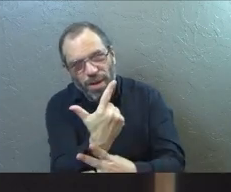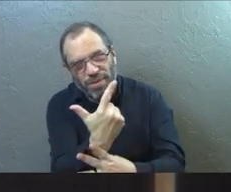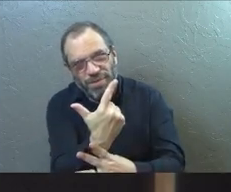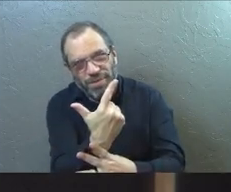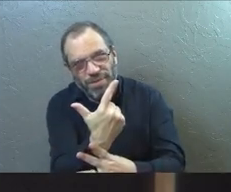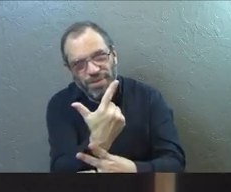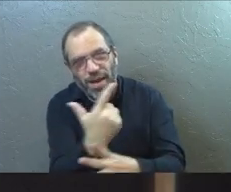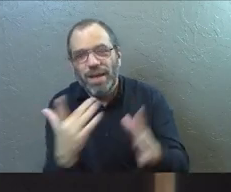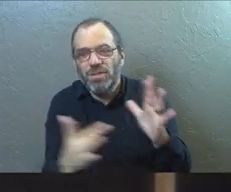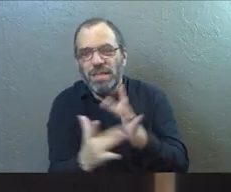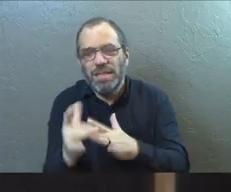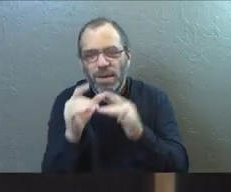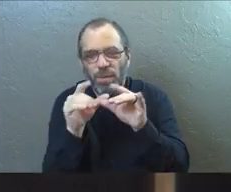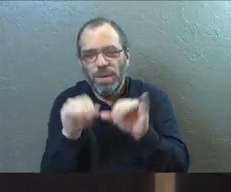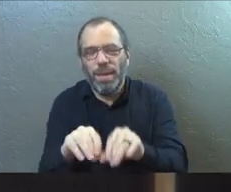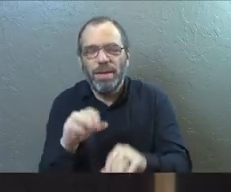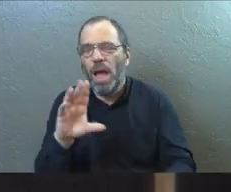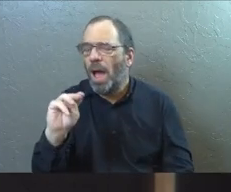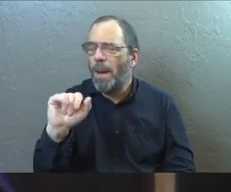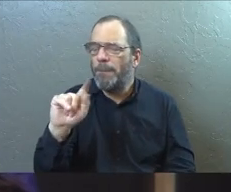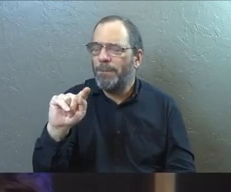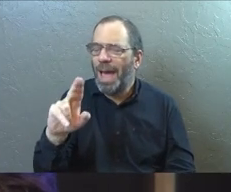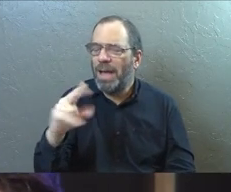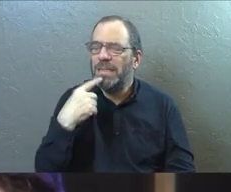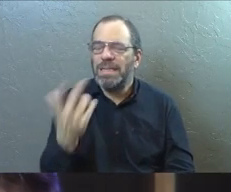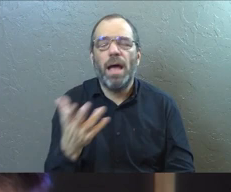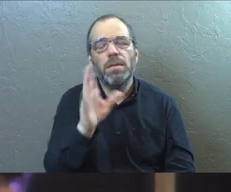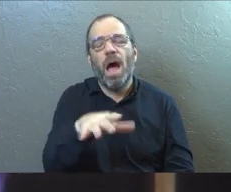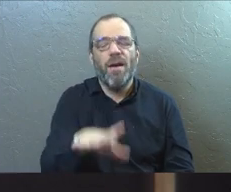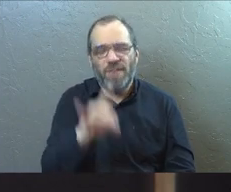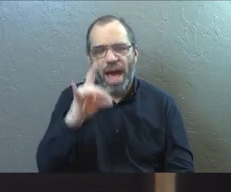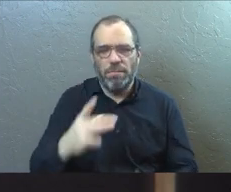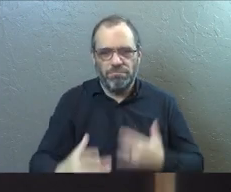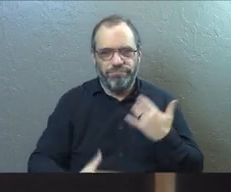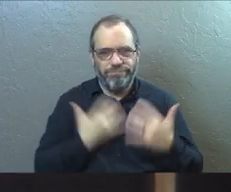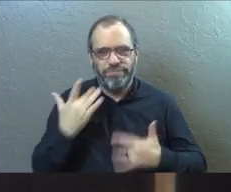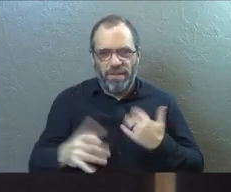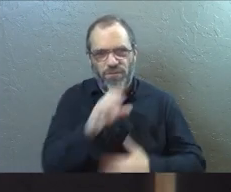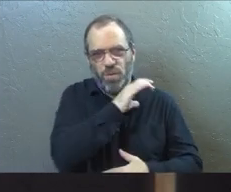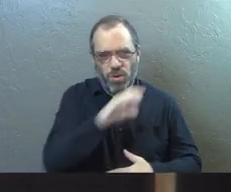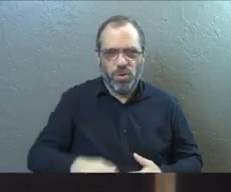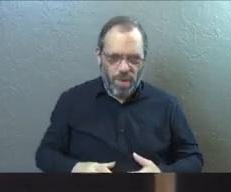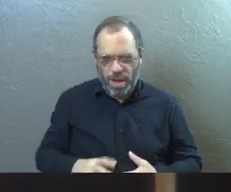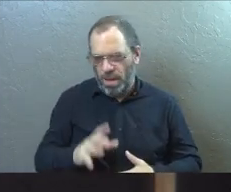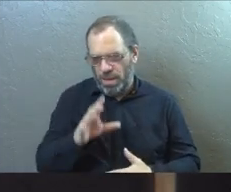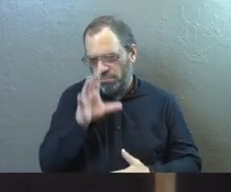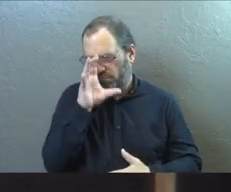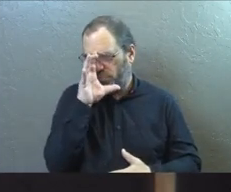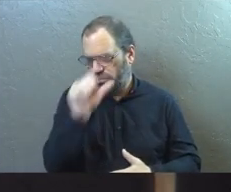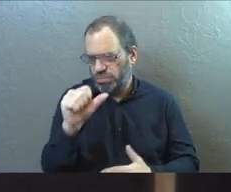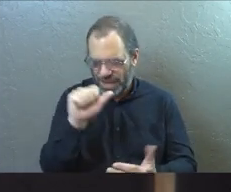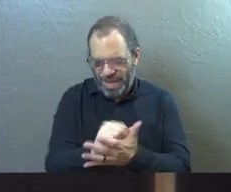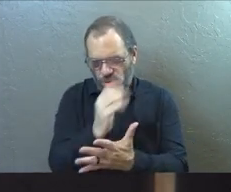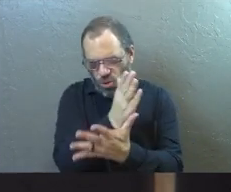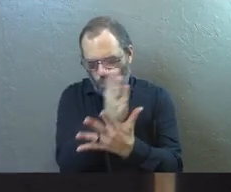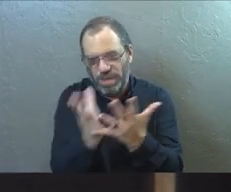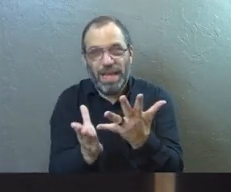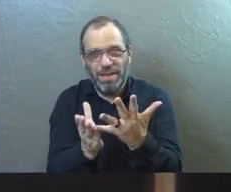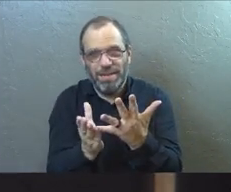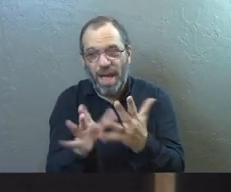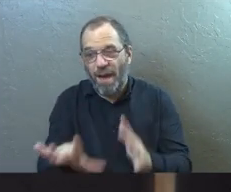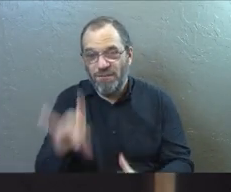Jesus said, remain in my love. Matt Chandler said it like this. He said, find the things that stir your affections for Christ and saturate your life in those things.